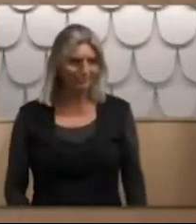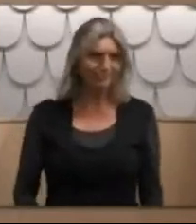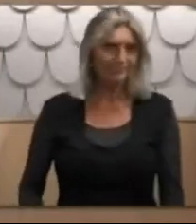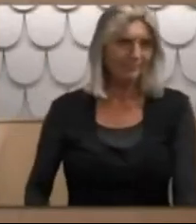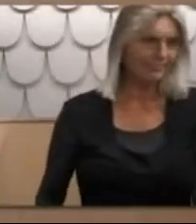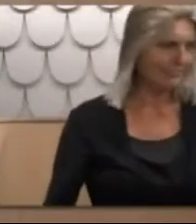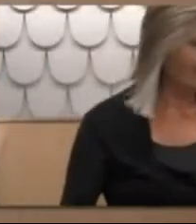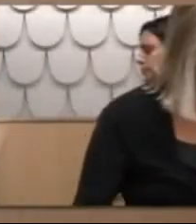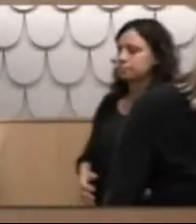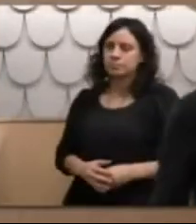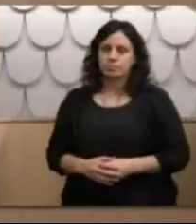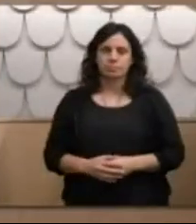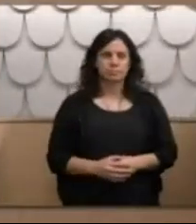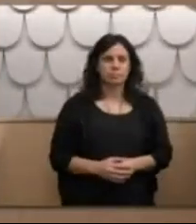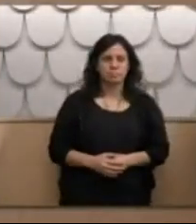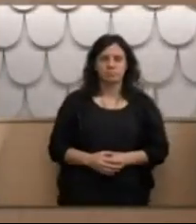No, I agree.